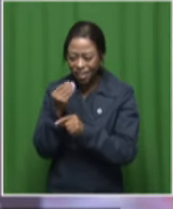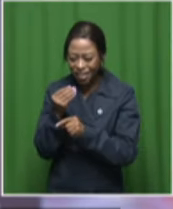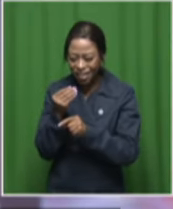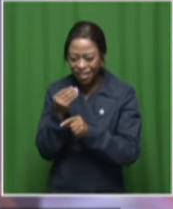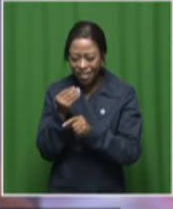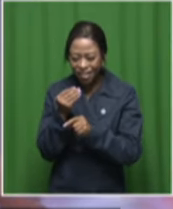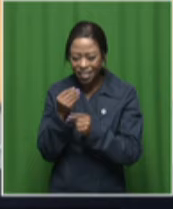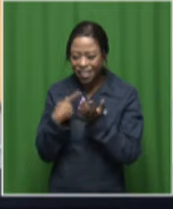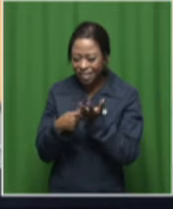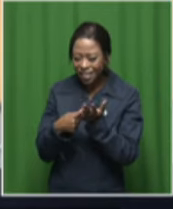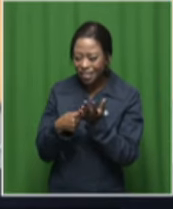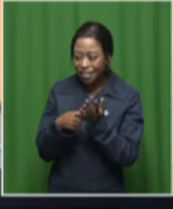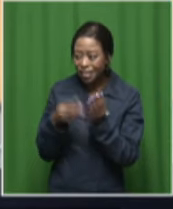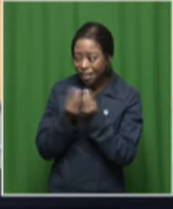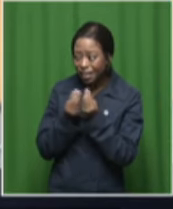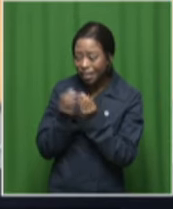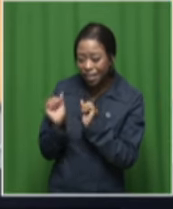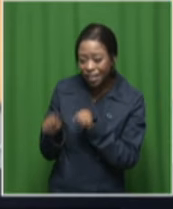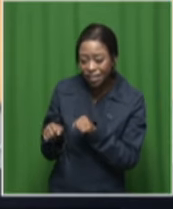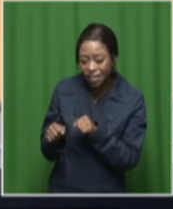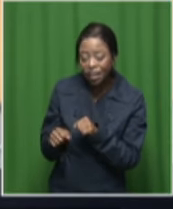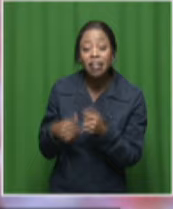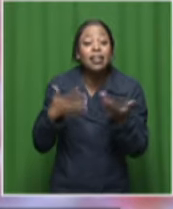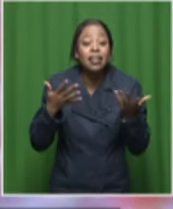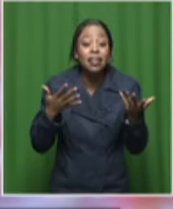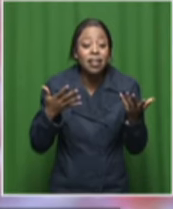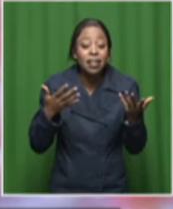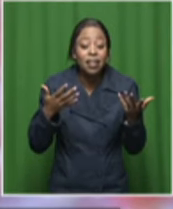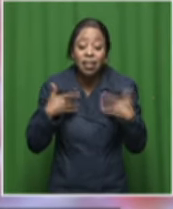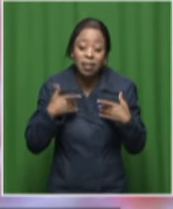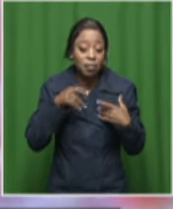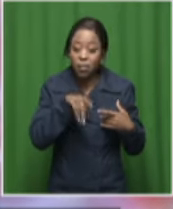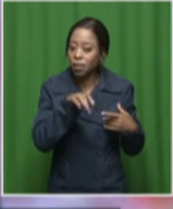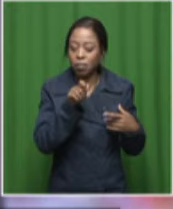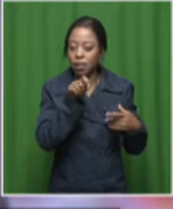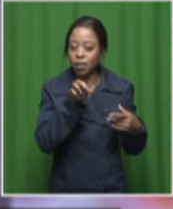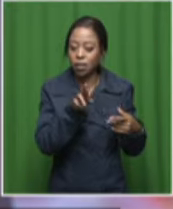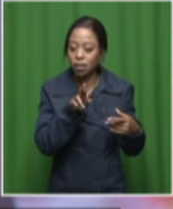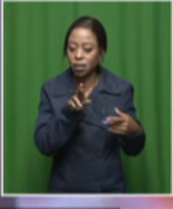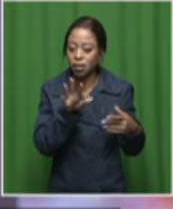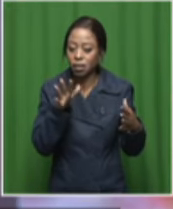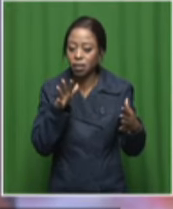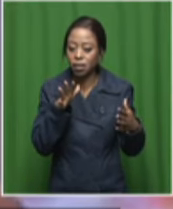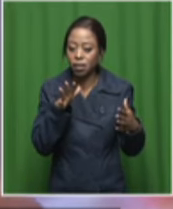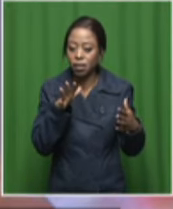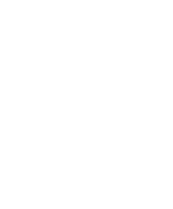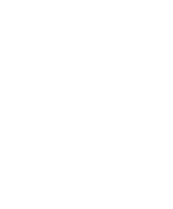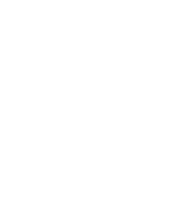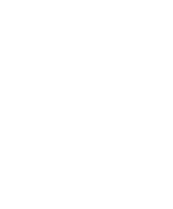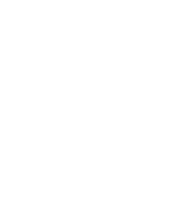Like, that is actually a thing. Yes. I'm more for pizza with, I mean, pineapple on my pizza.